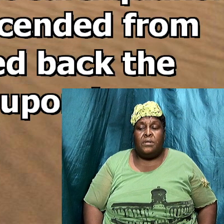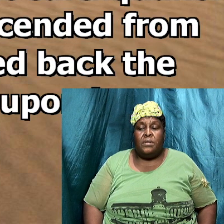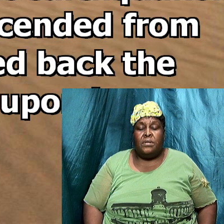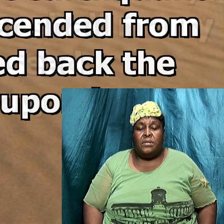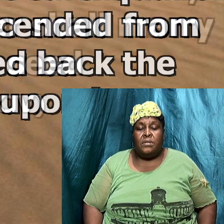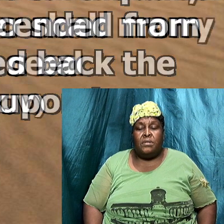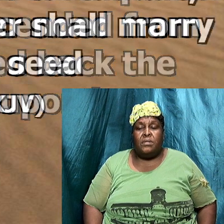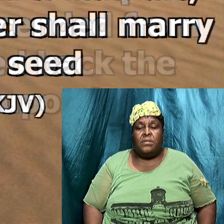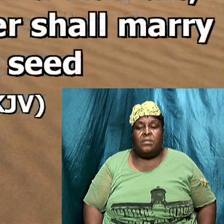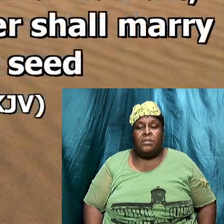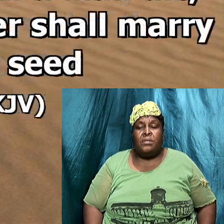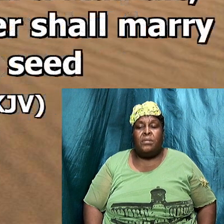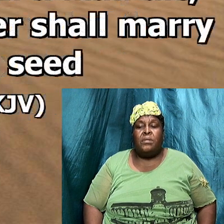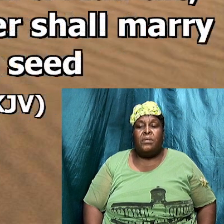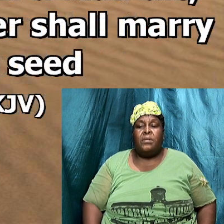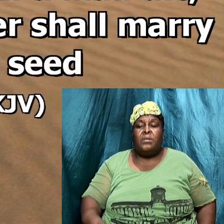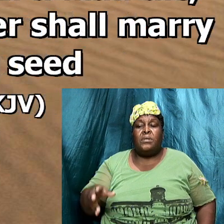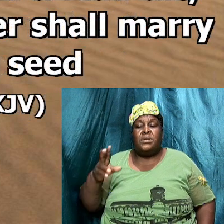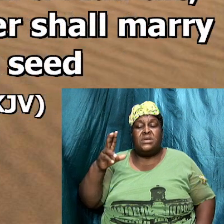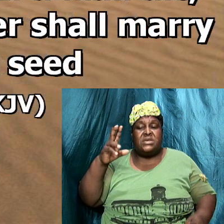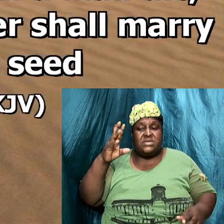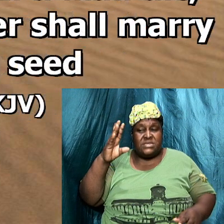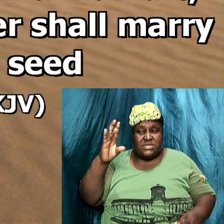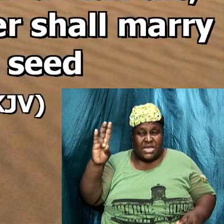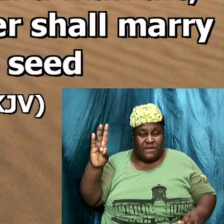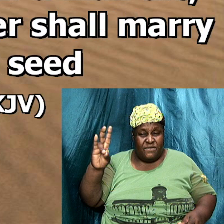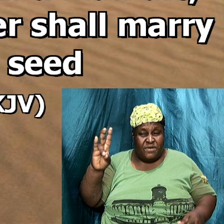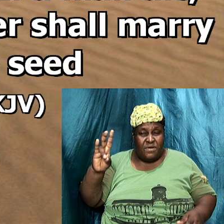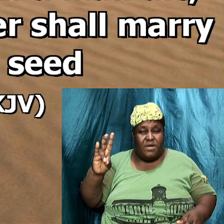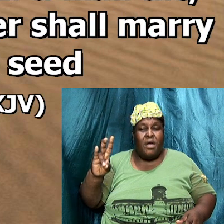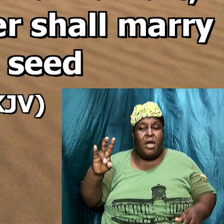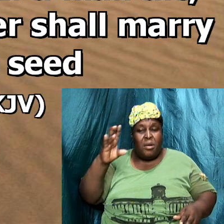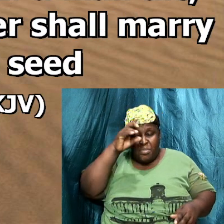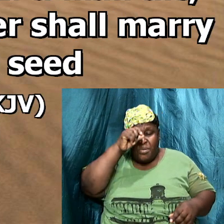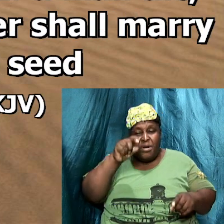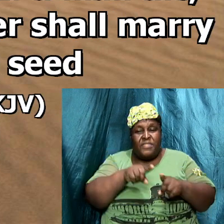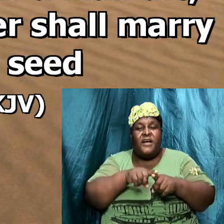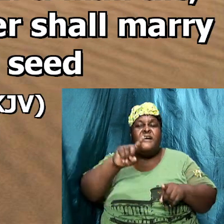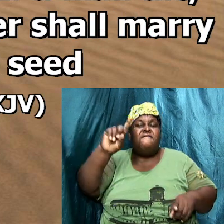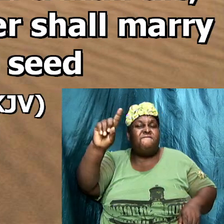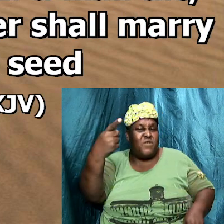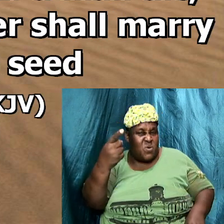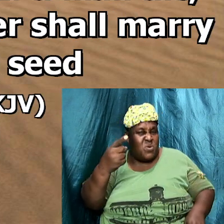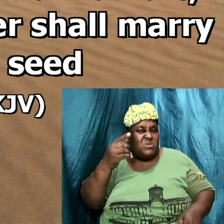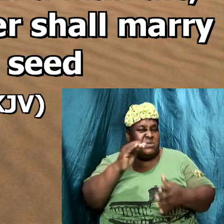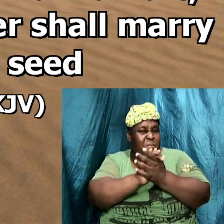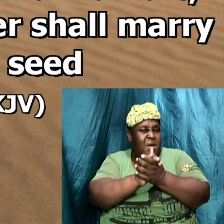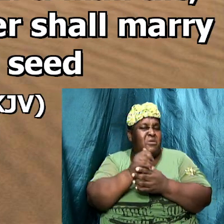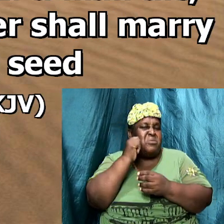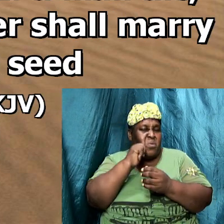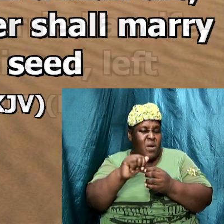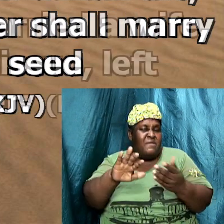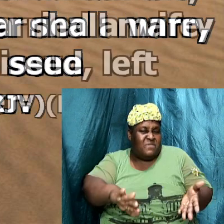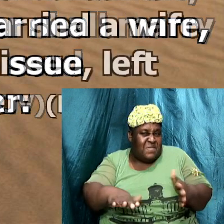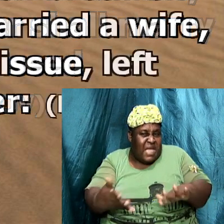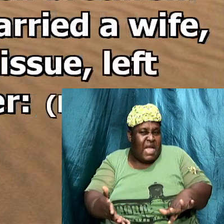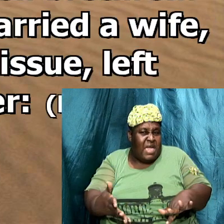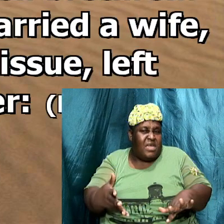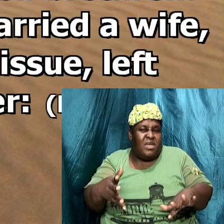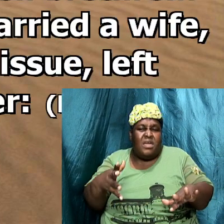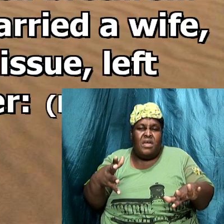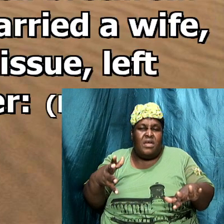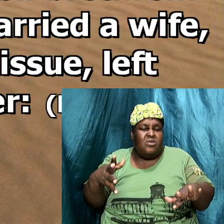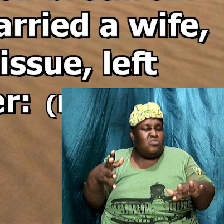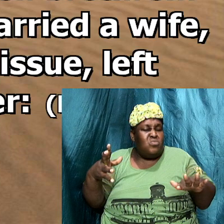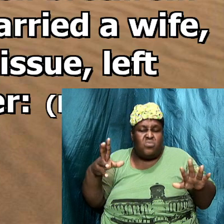not there was with us seven brethren and the first when he had married a wife deceased having no children